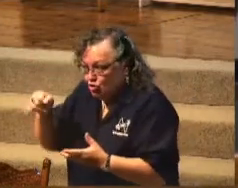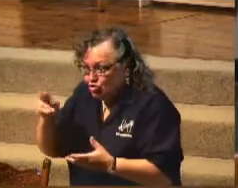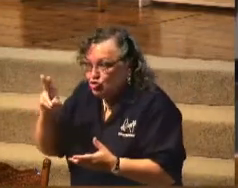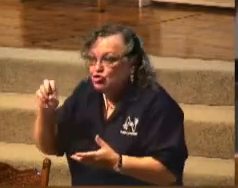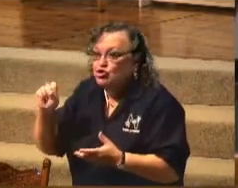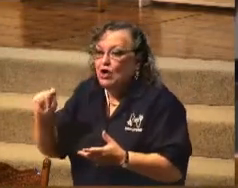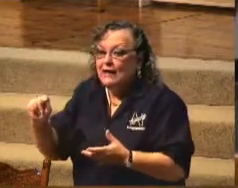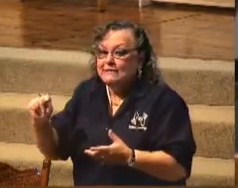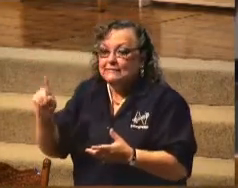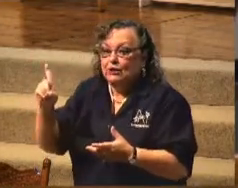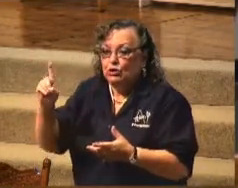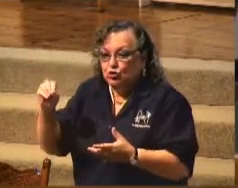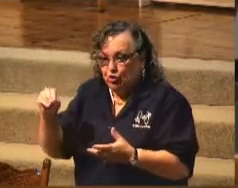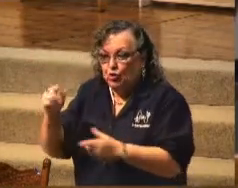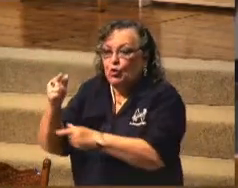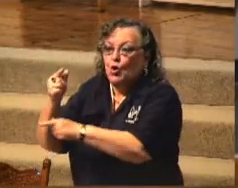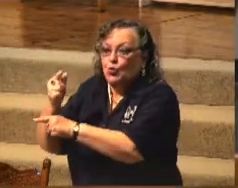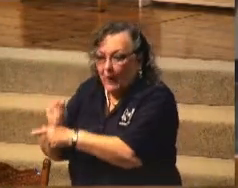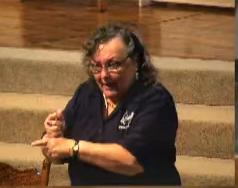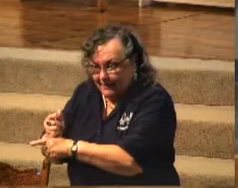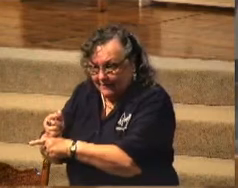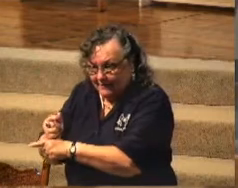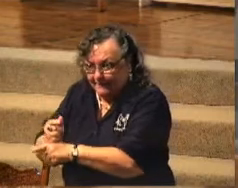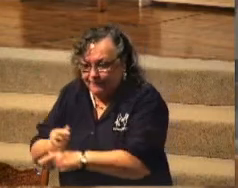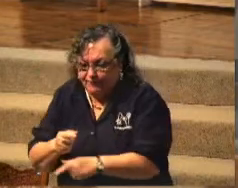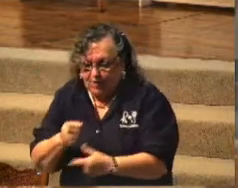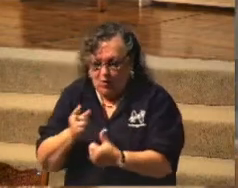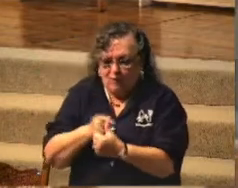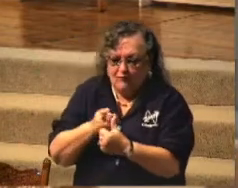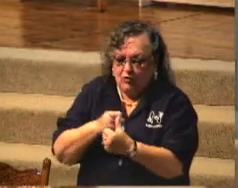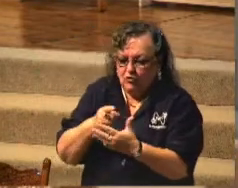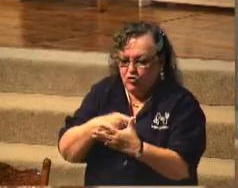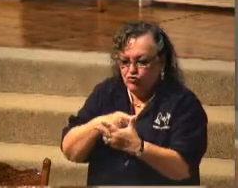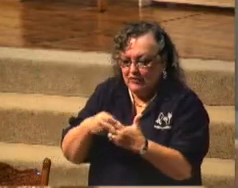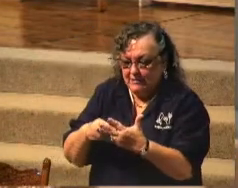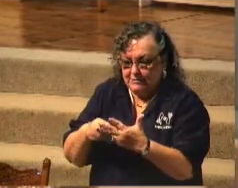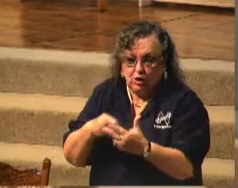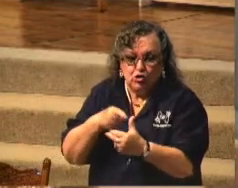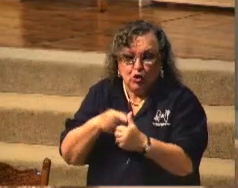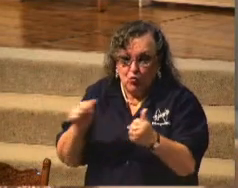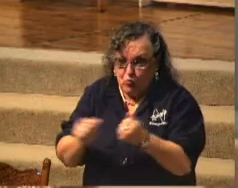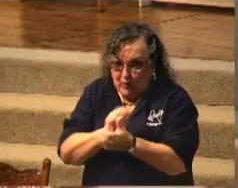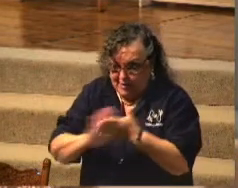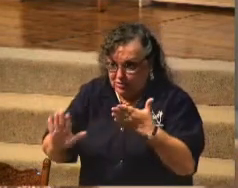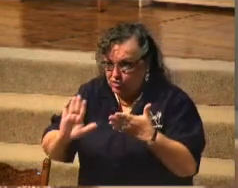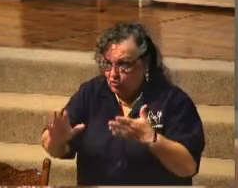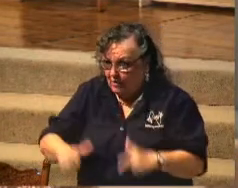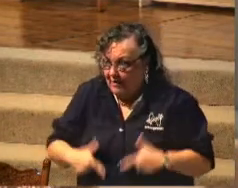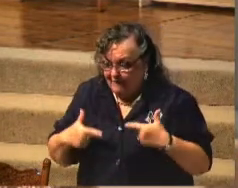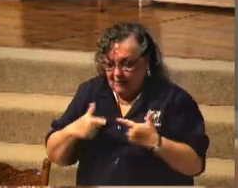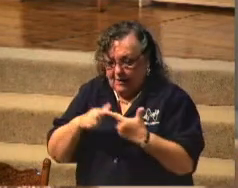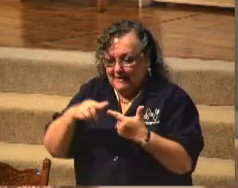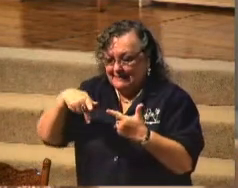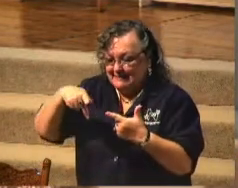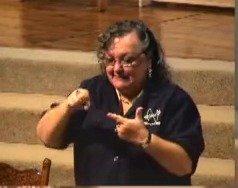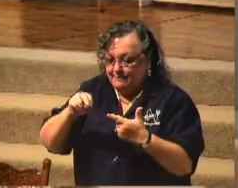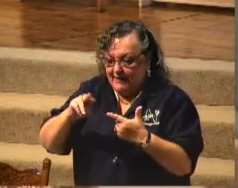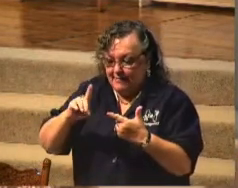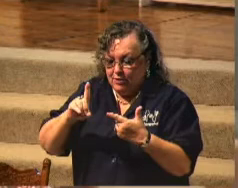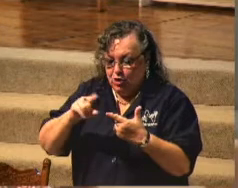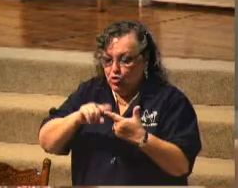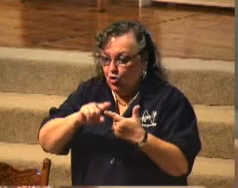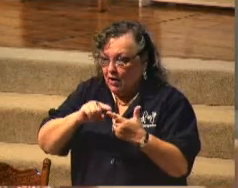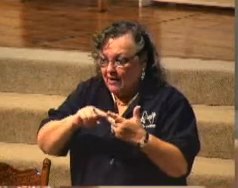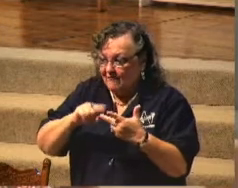I'm going to give you these three things quickly. You can waste your life. You can spend your life. You can invest your life.